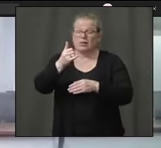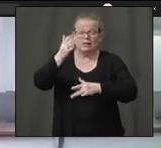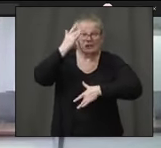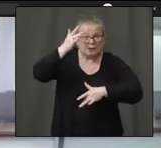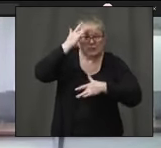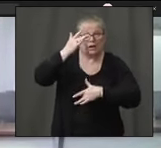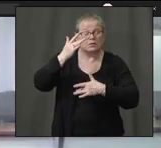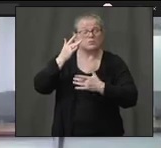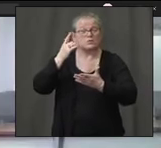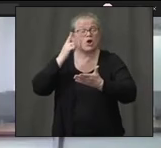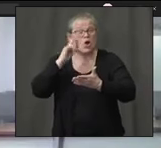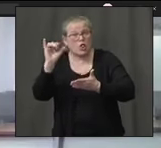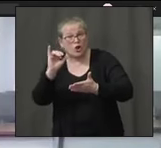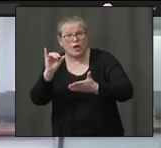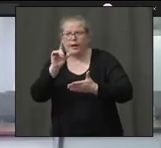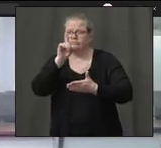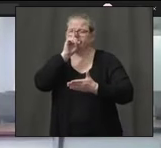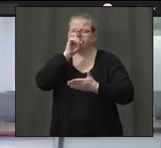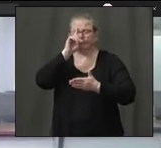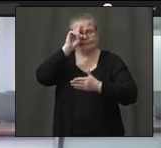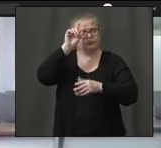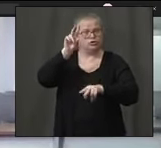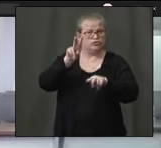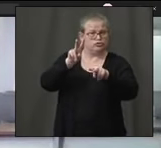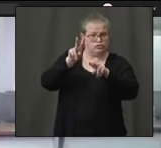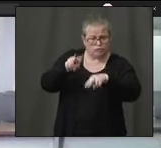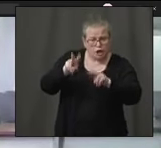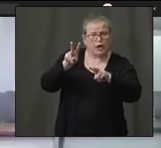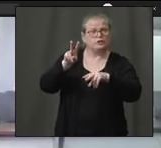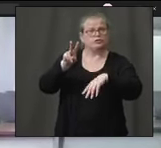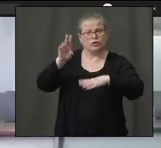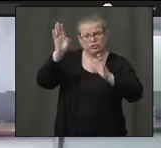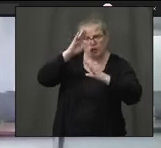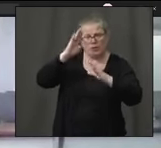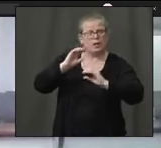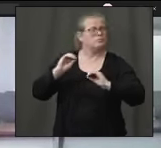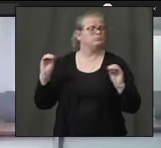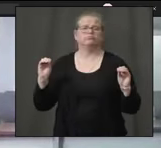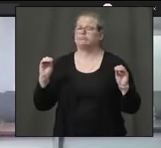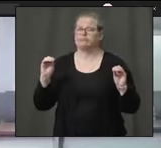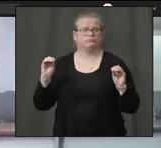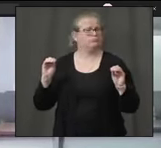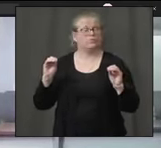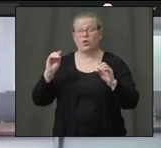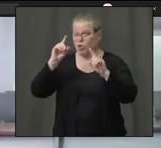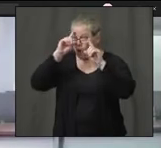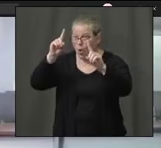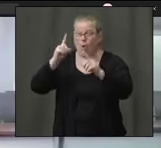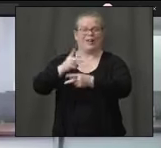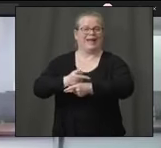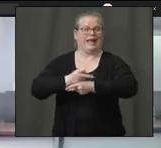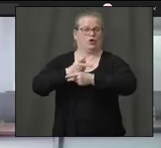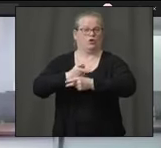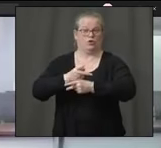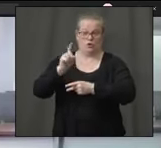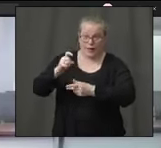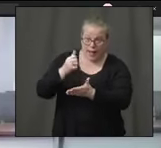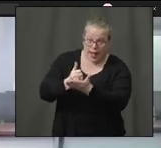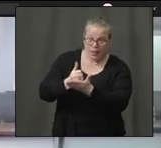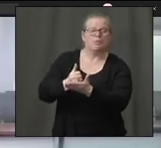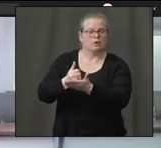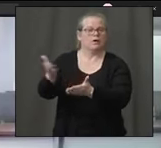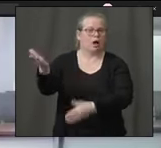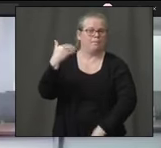It's not a place of judgment. It's a place of getting care. And it's about access for that, for the people who need the care that